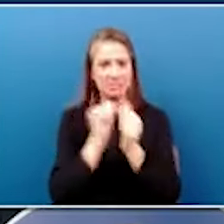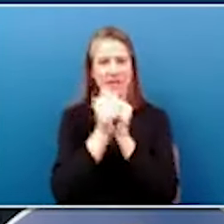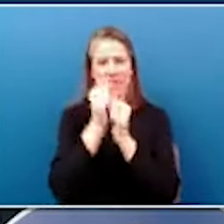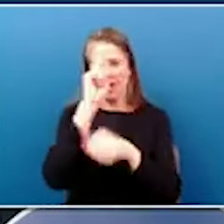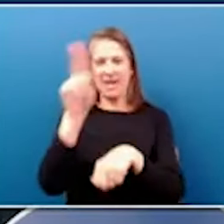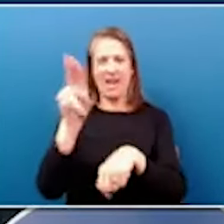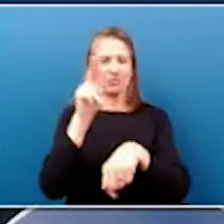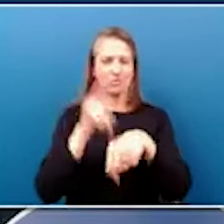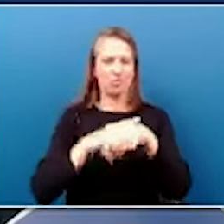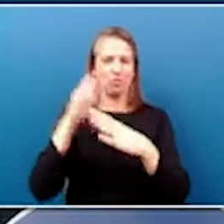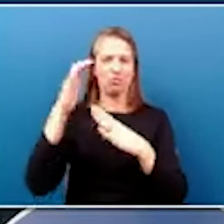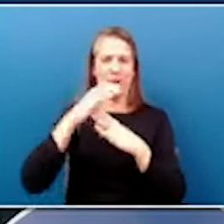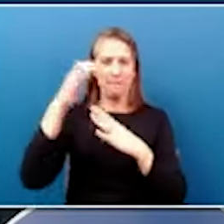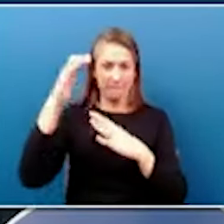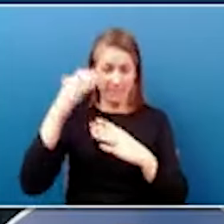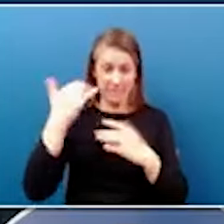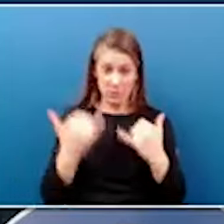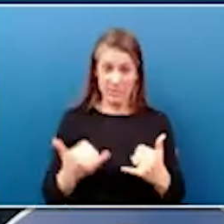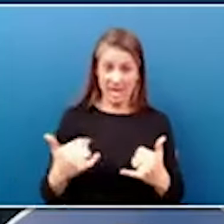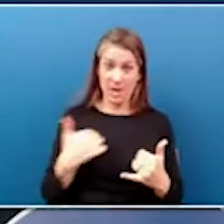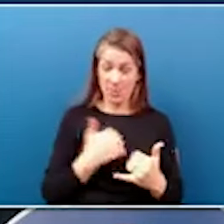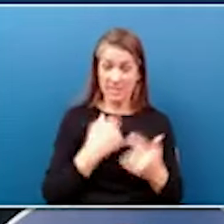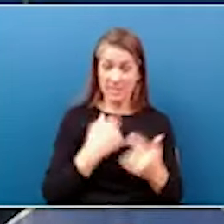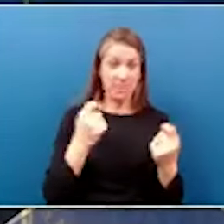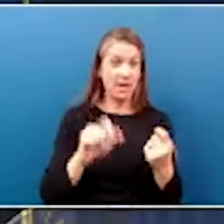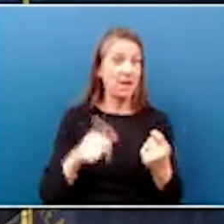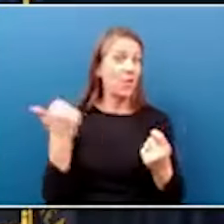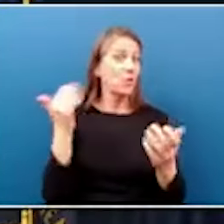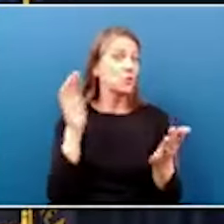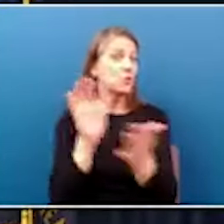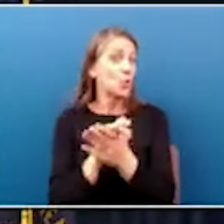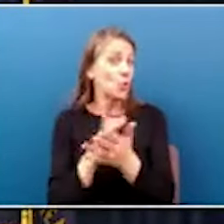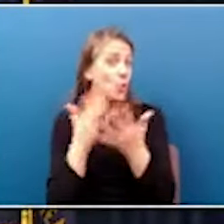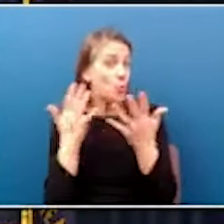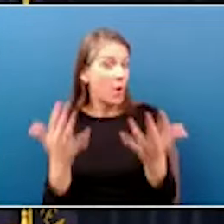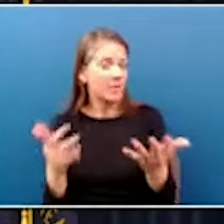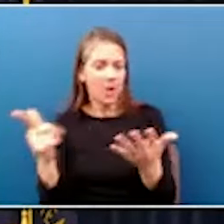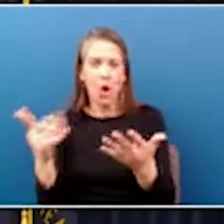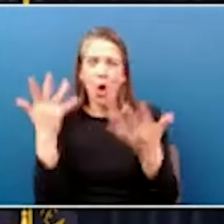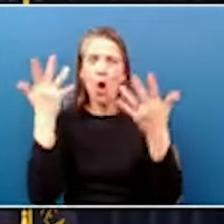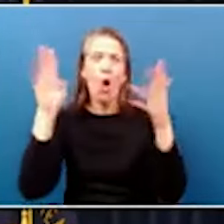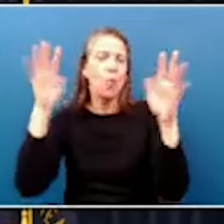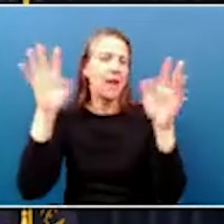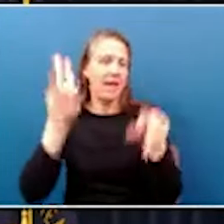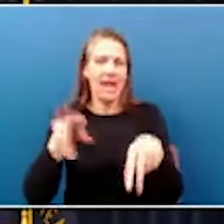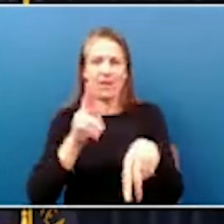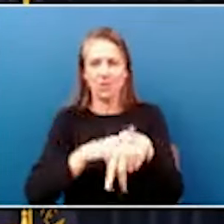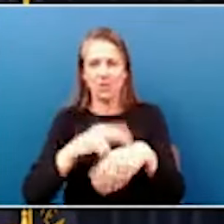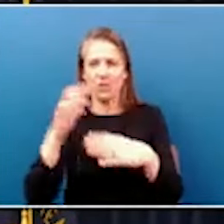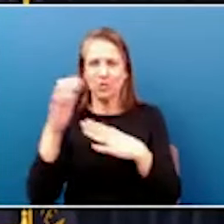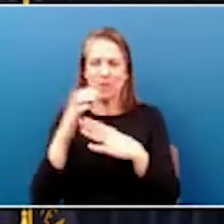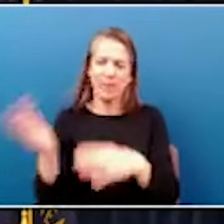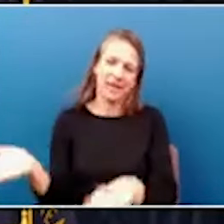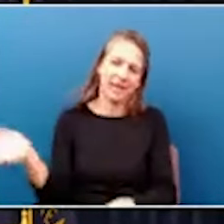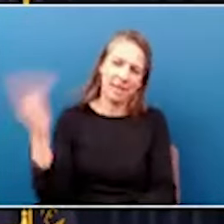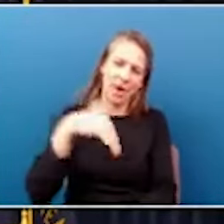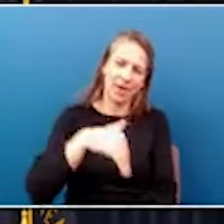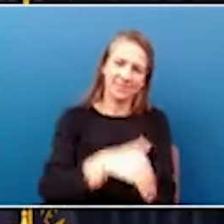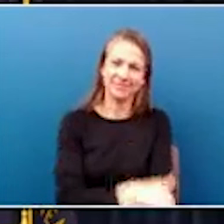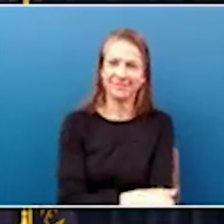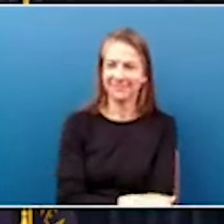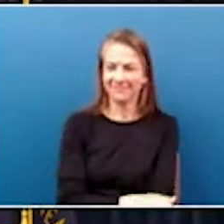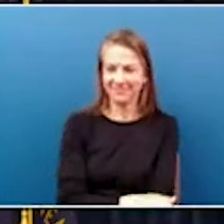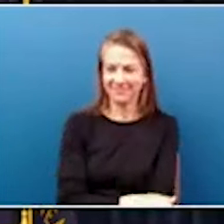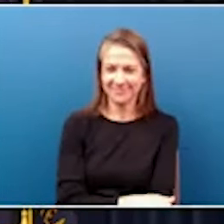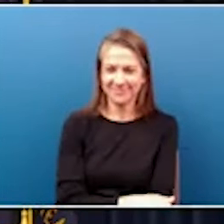today, we're celebrating another great school that is already a national champion. Come on in. In